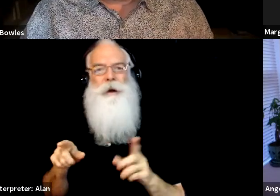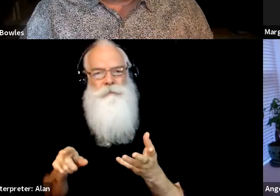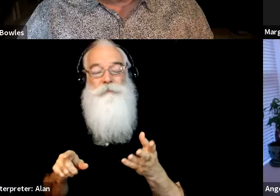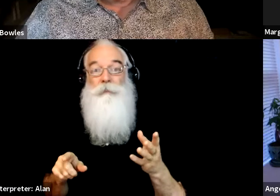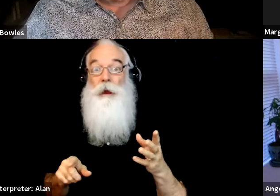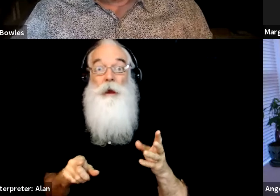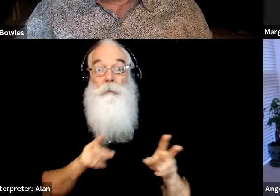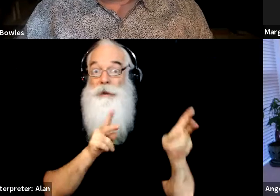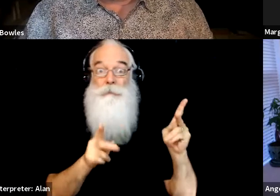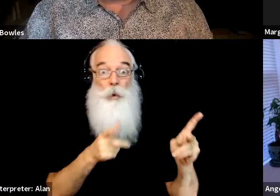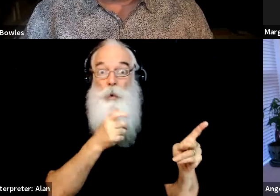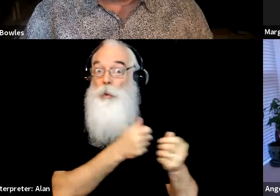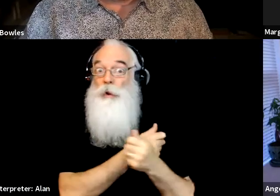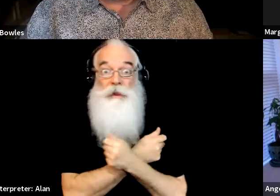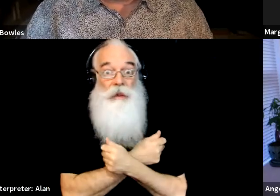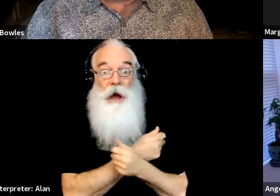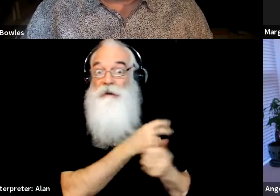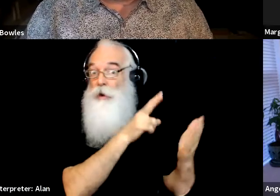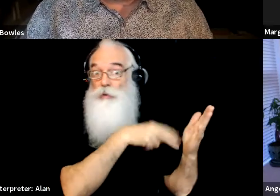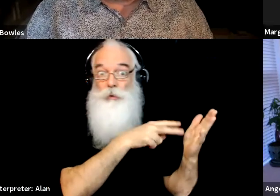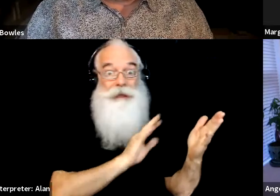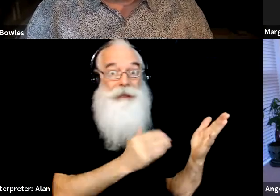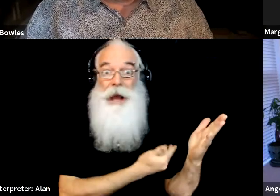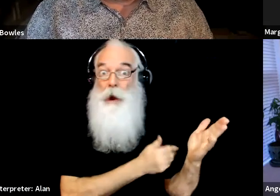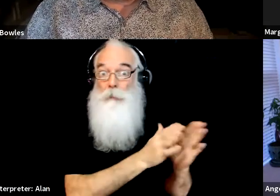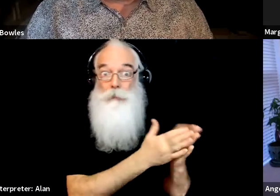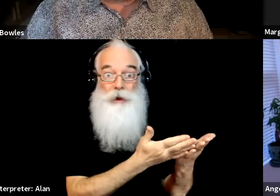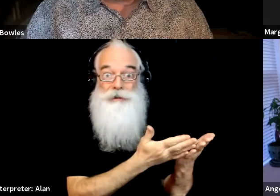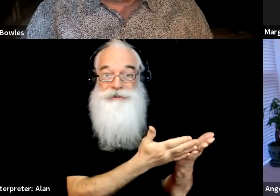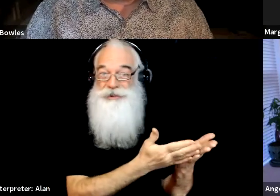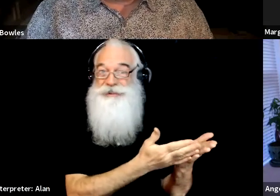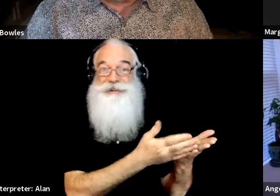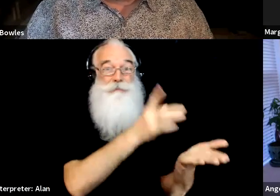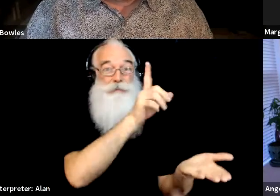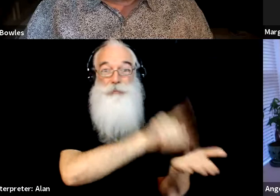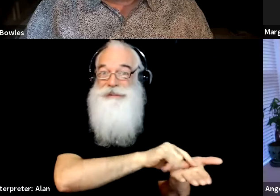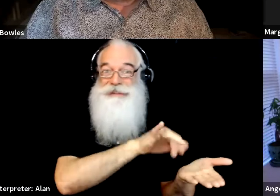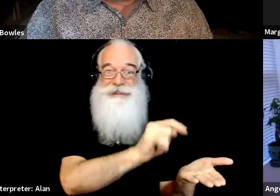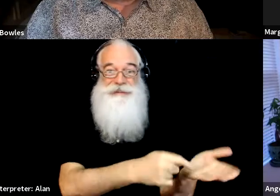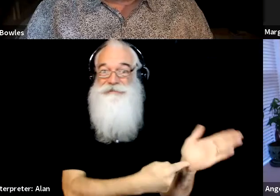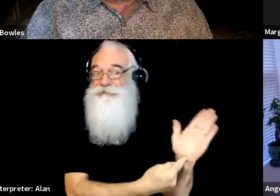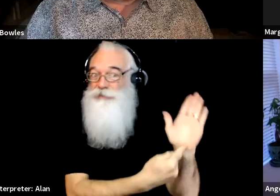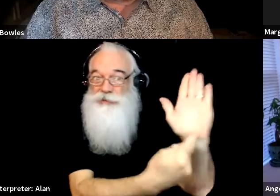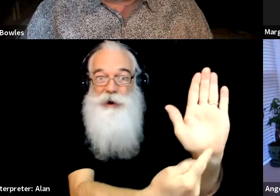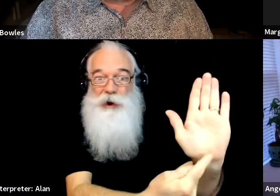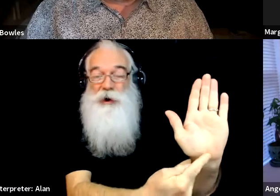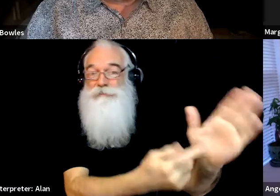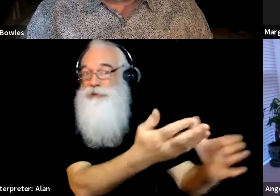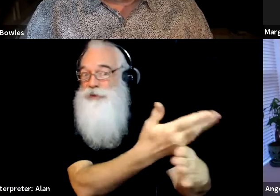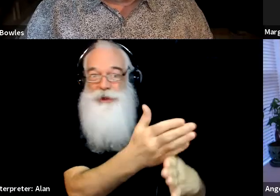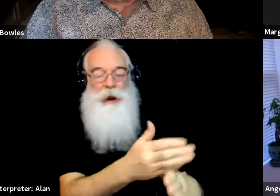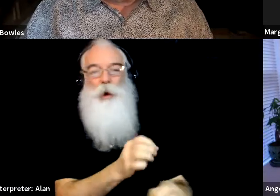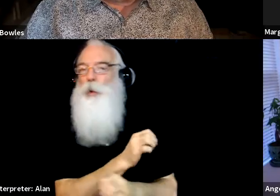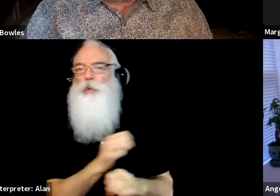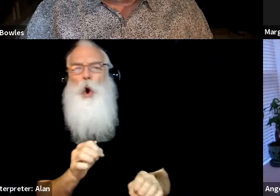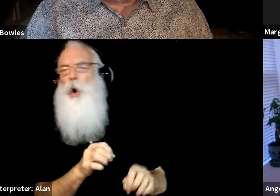it, uh, read it, love it, so if you just put it in front of people's faces, um, and shared it, and didn't put any judgments on it,